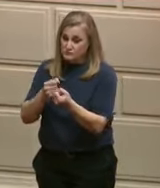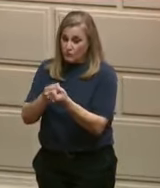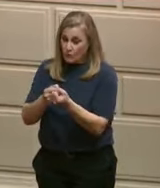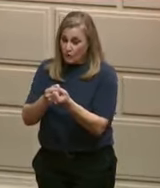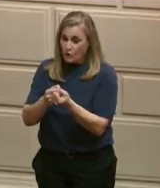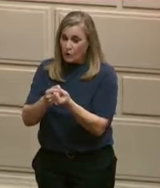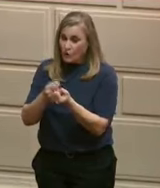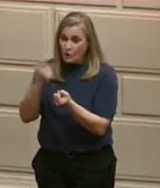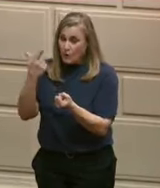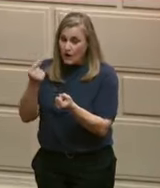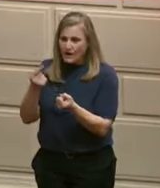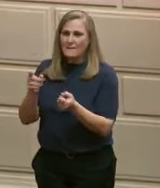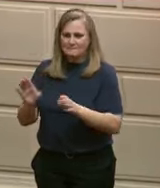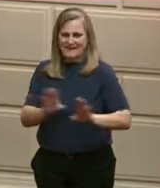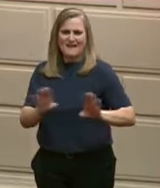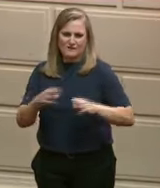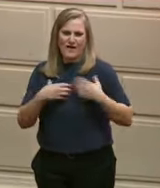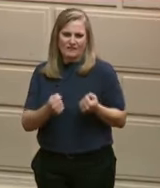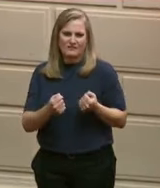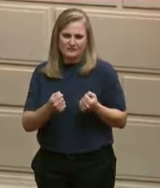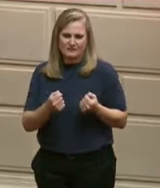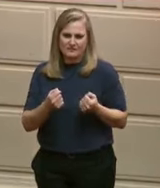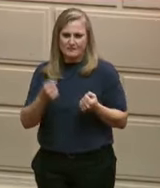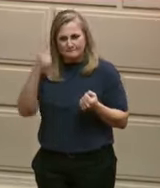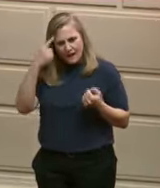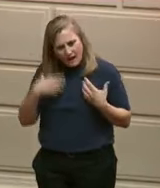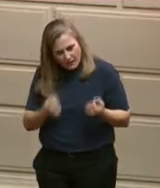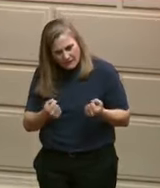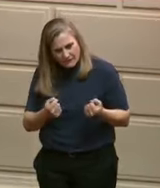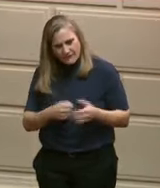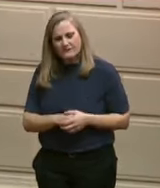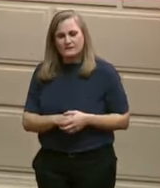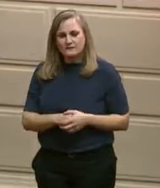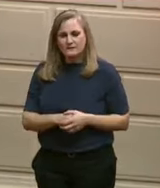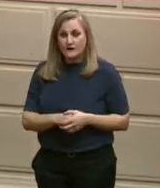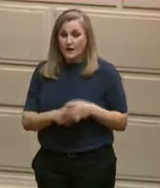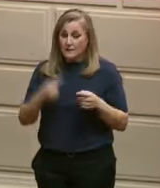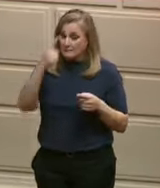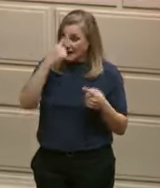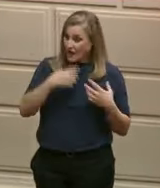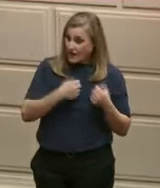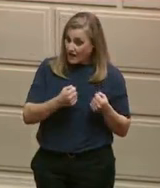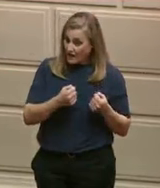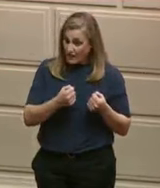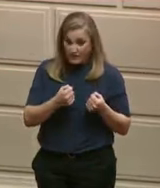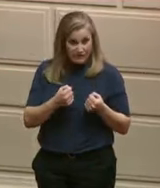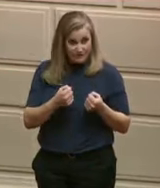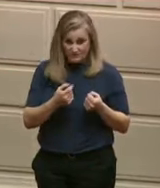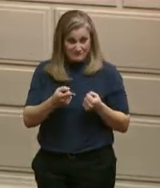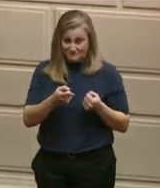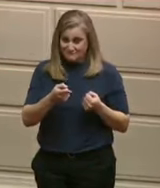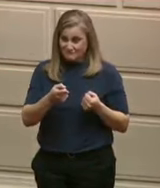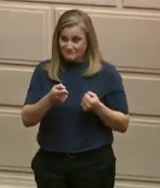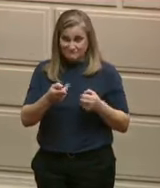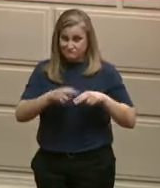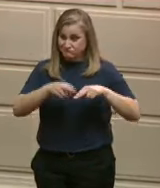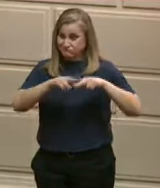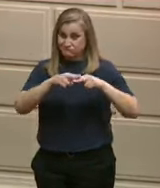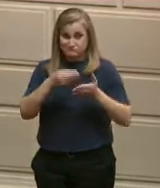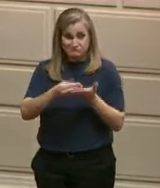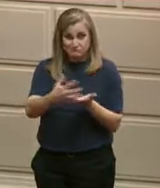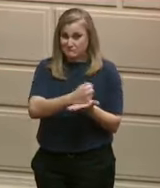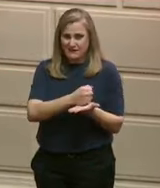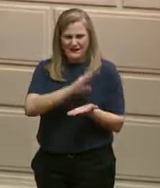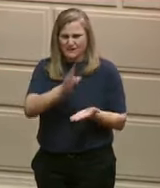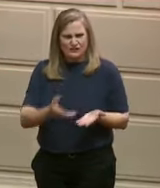Some provider rates have not been increased in over 10 years. We know how important early intervention is